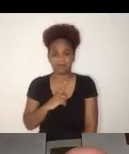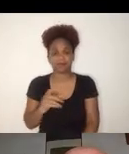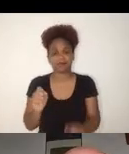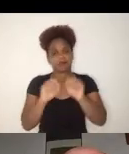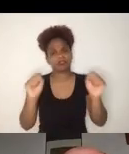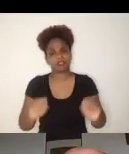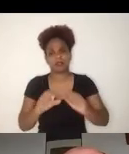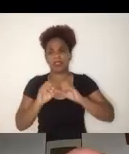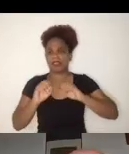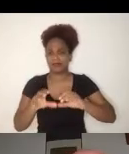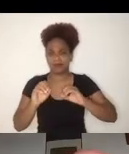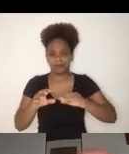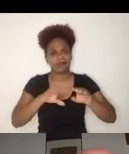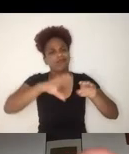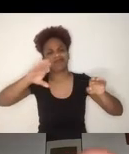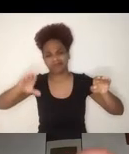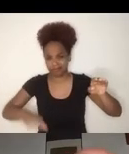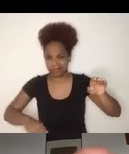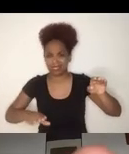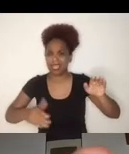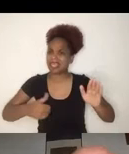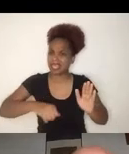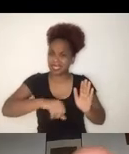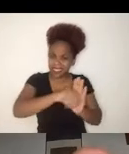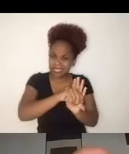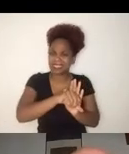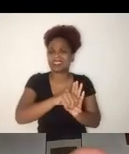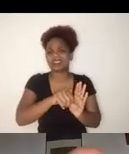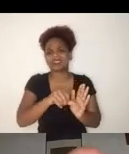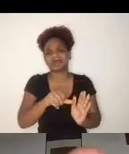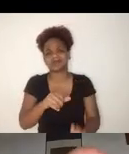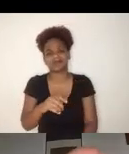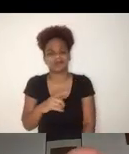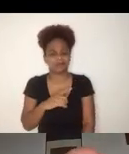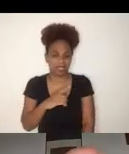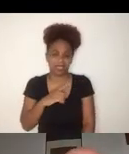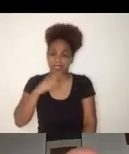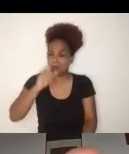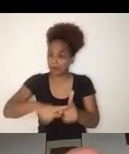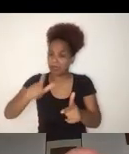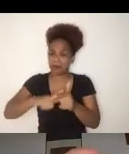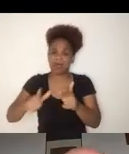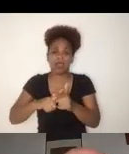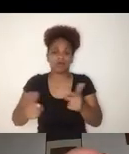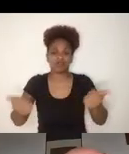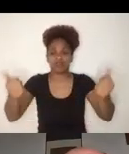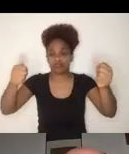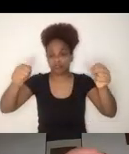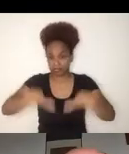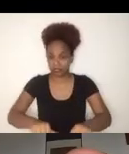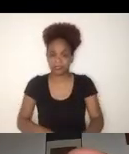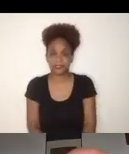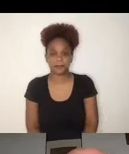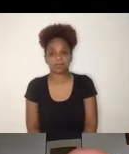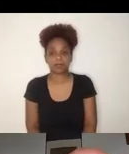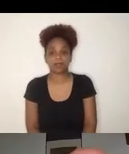is, of course, amplifying this. Another indicator is the number of digital devices for instruction that